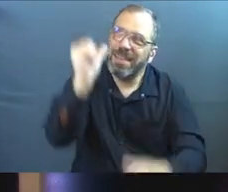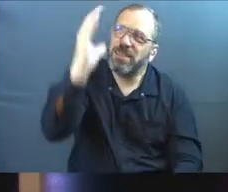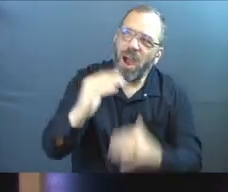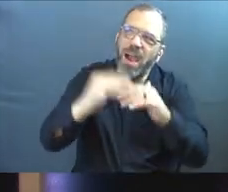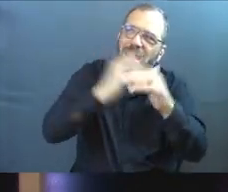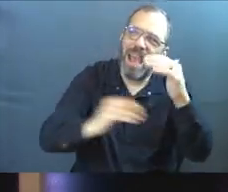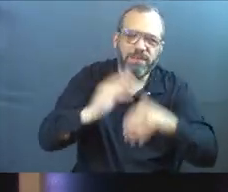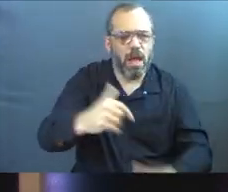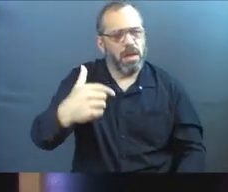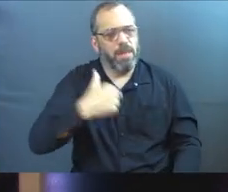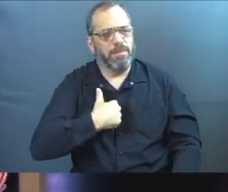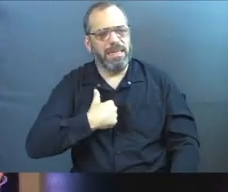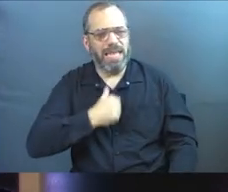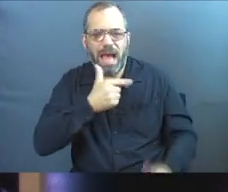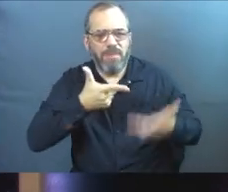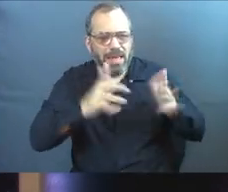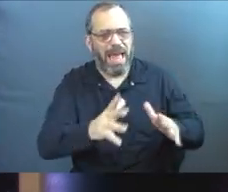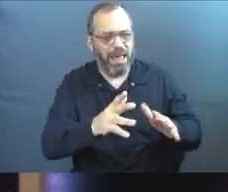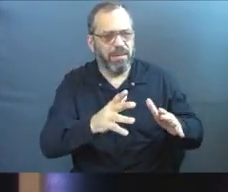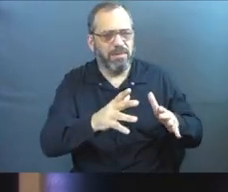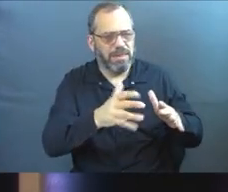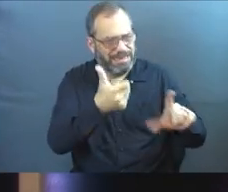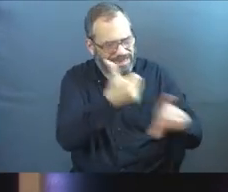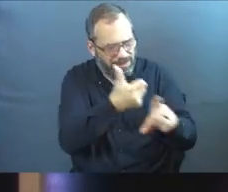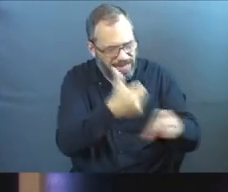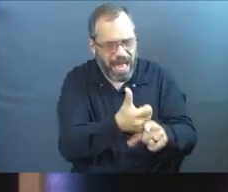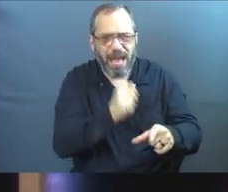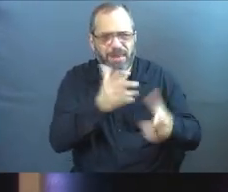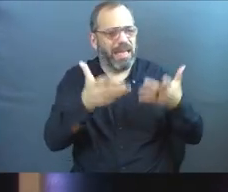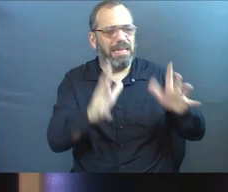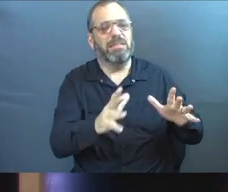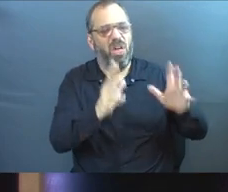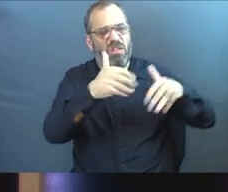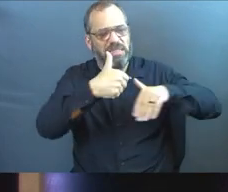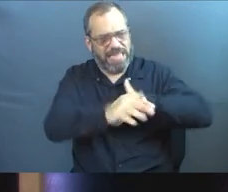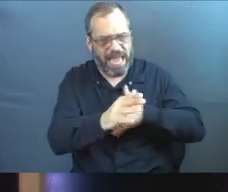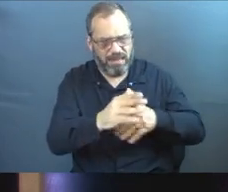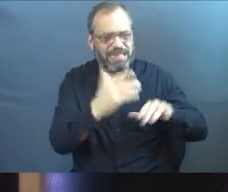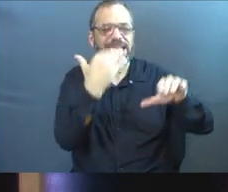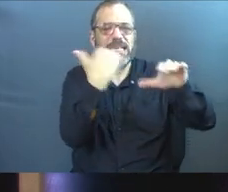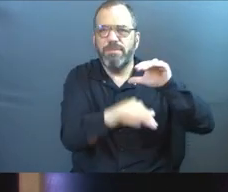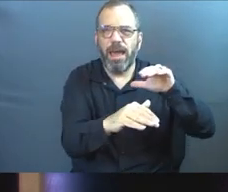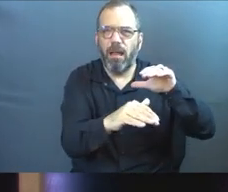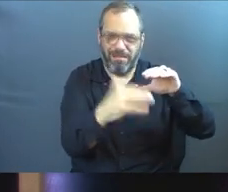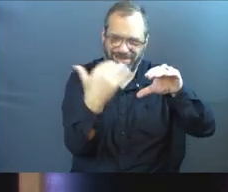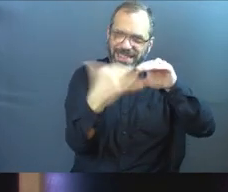heaven who said, I'm not going to let them to themselves. I'm not just going to send an email.